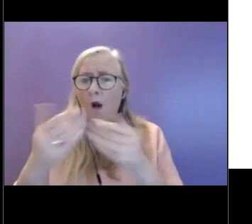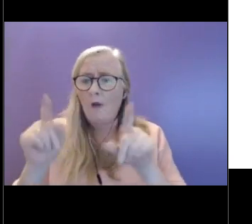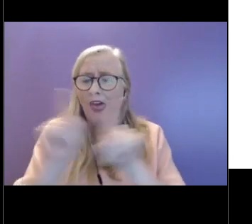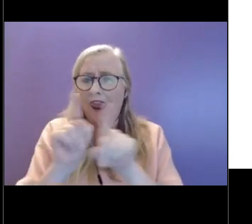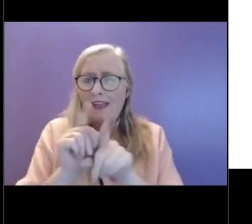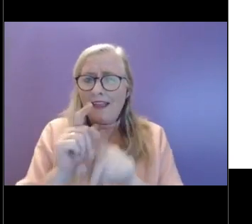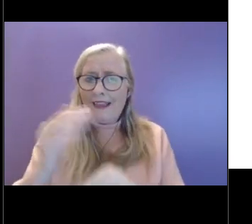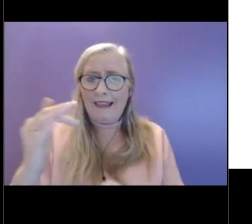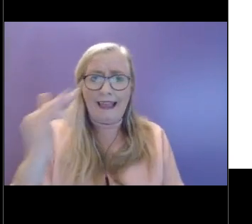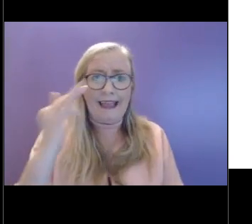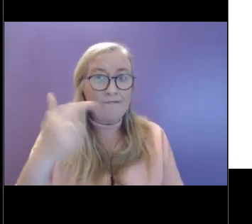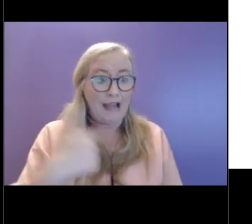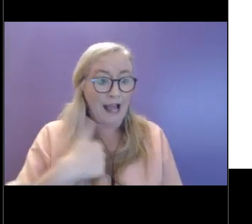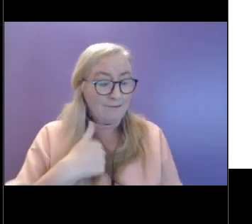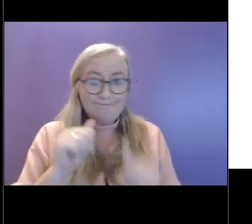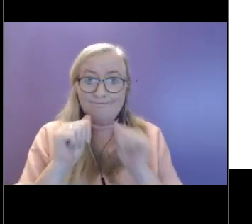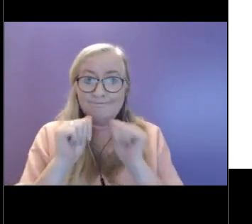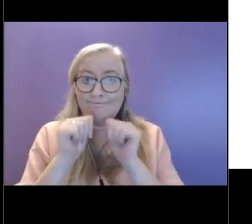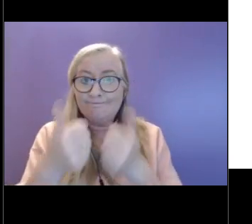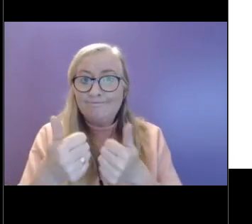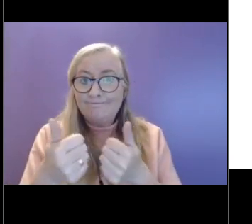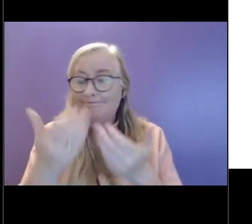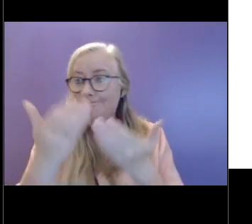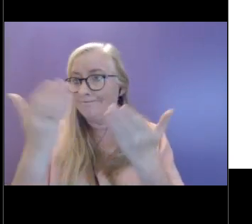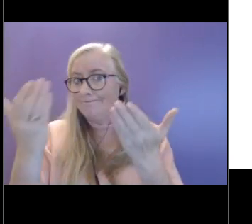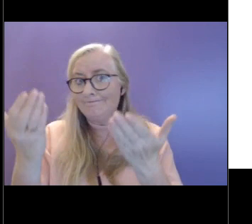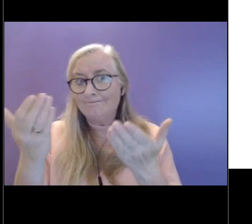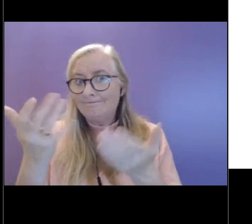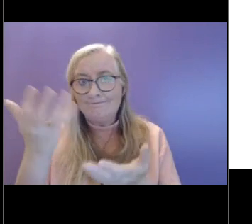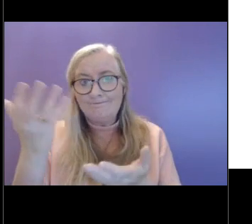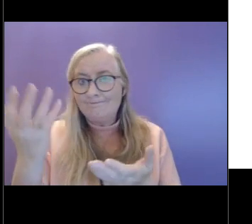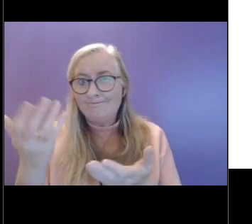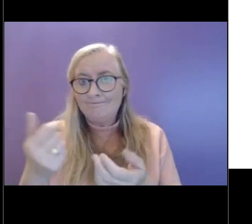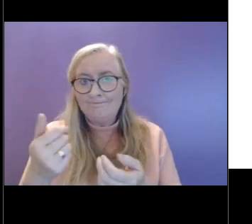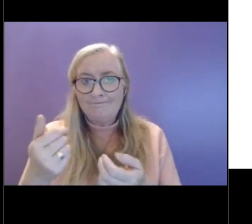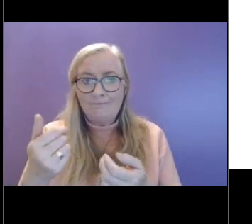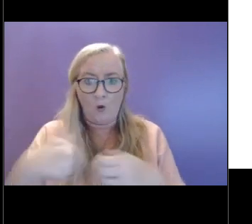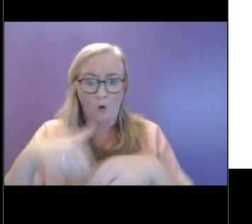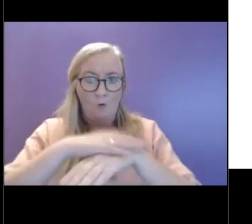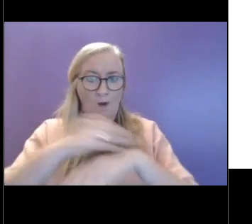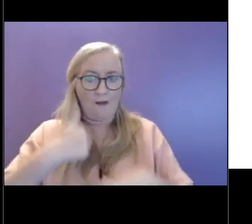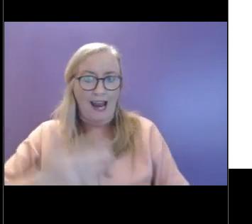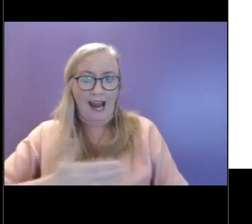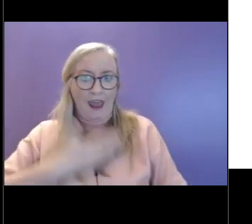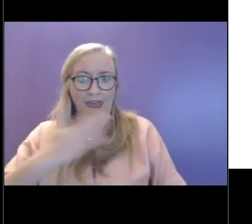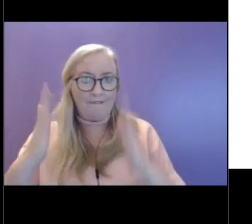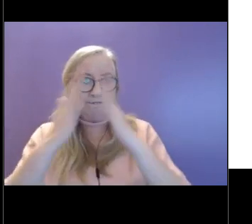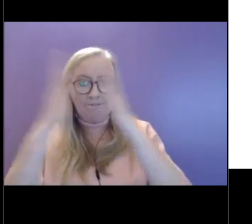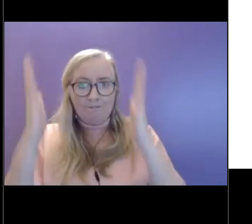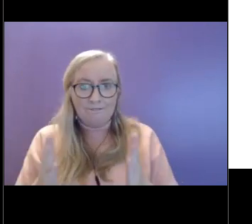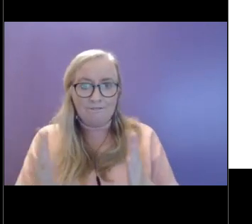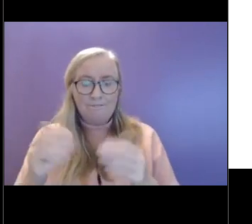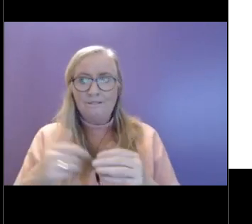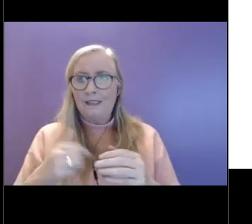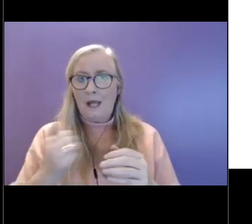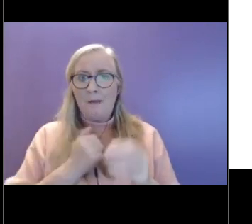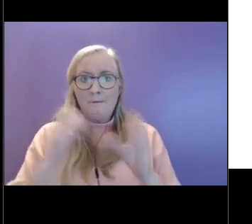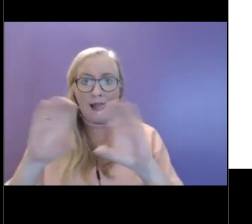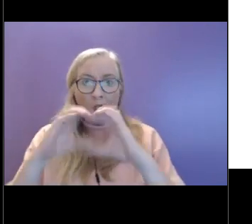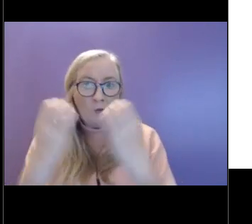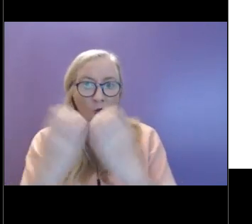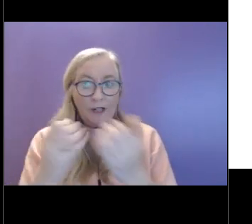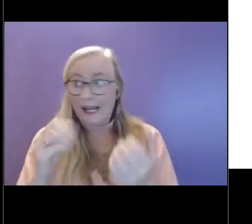we didn't have, I don't know, the place that we live in, for example, or the community that we're connected to?